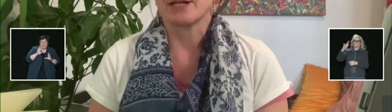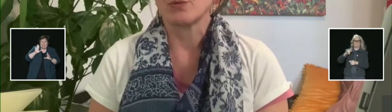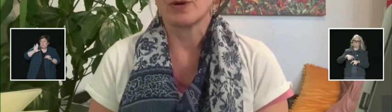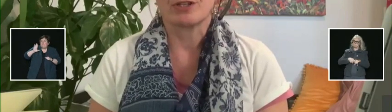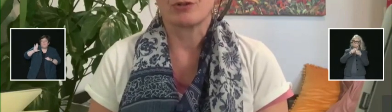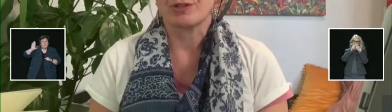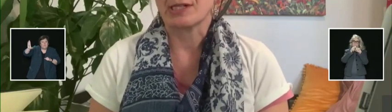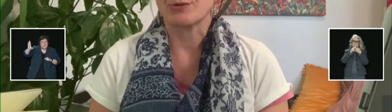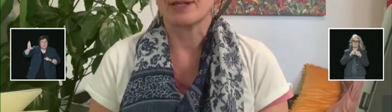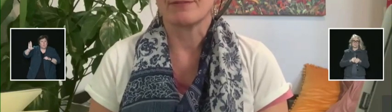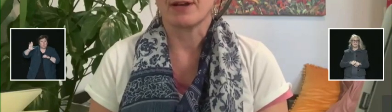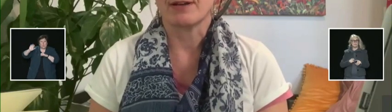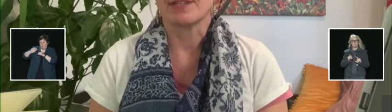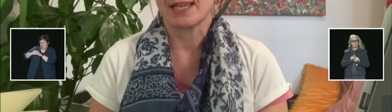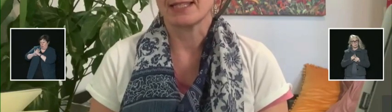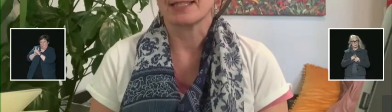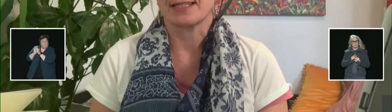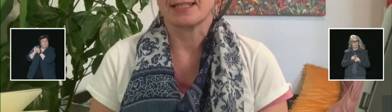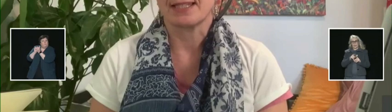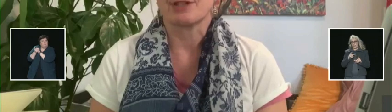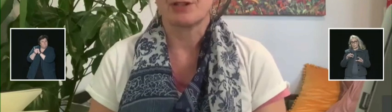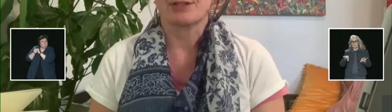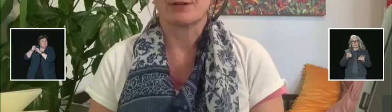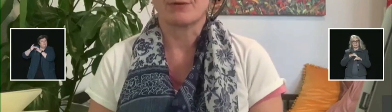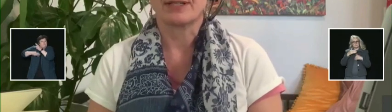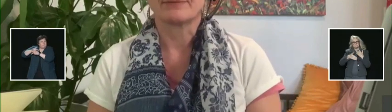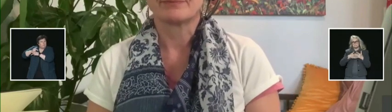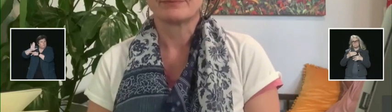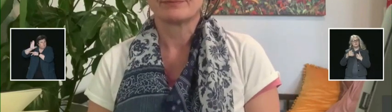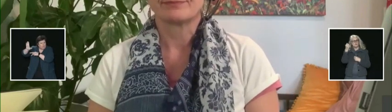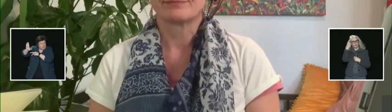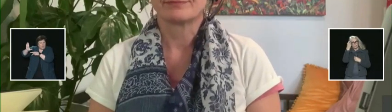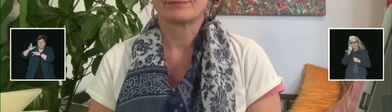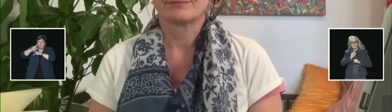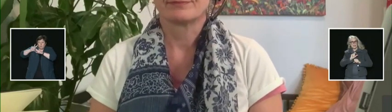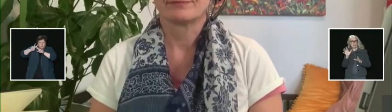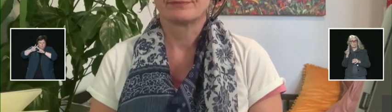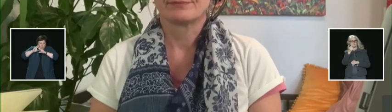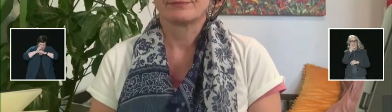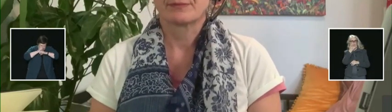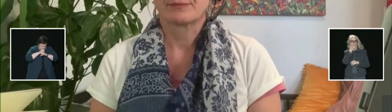understand where the trajectory of the cases in that region is going.